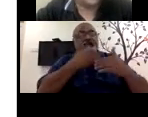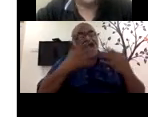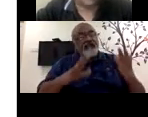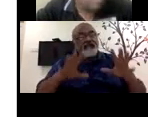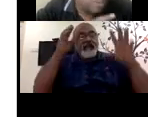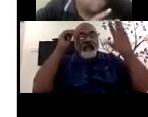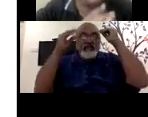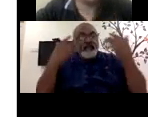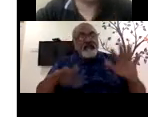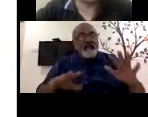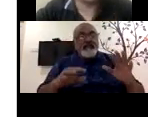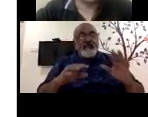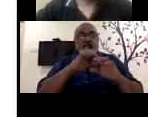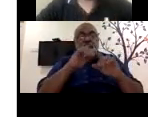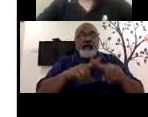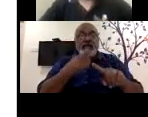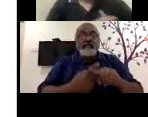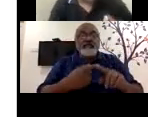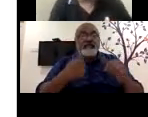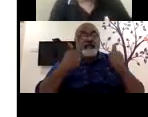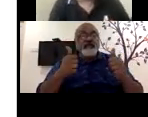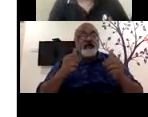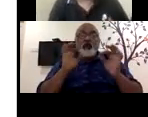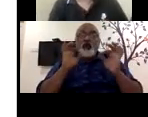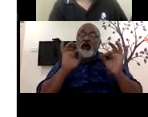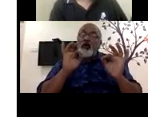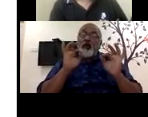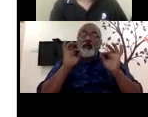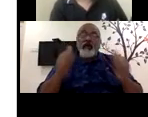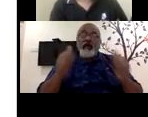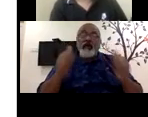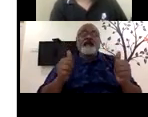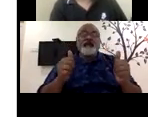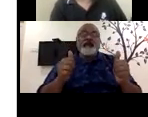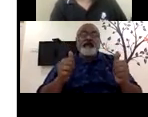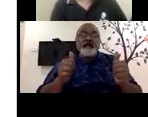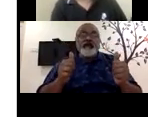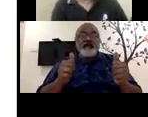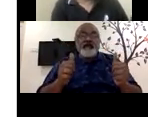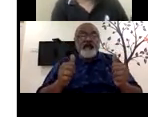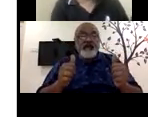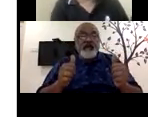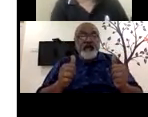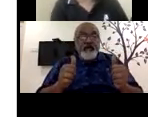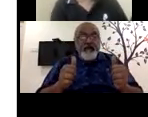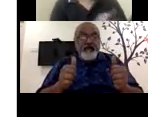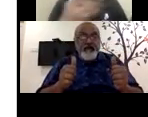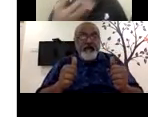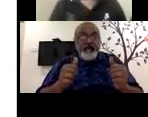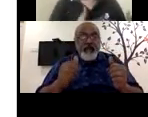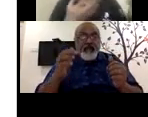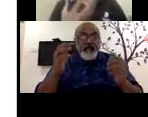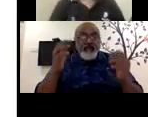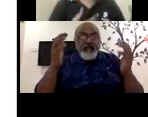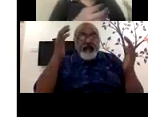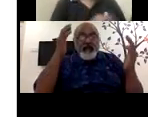got a full time job in a very strong MNC. If this was not there. And if for example, luckily this program was there, but we